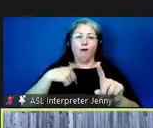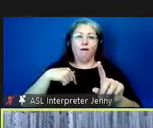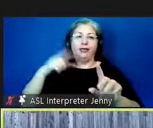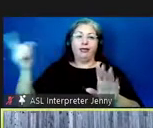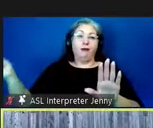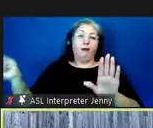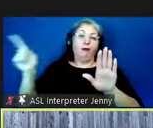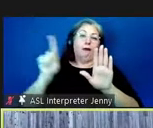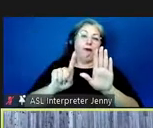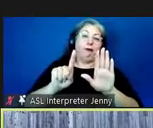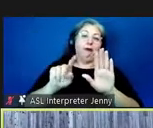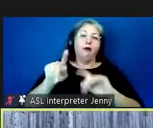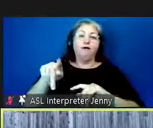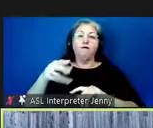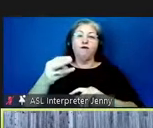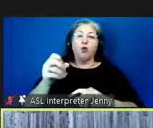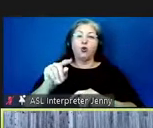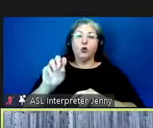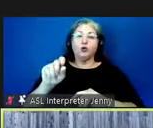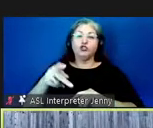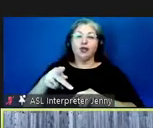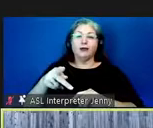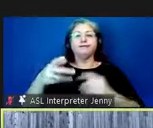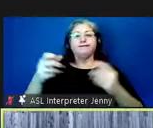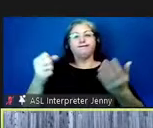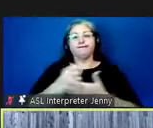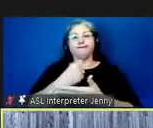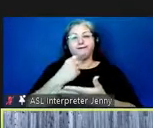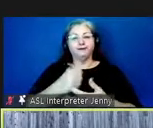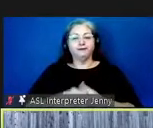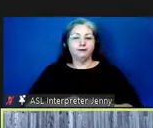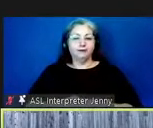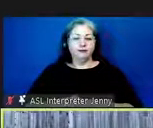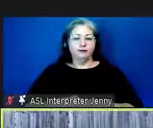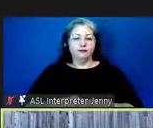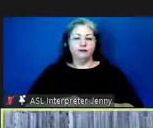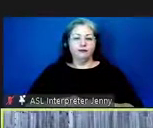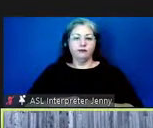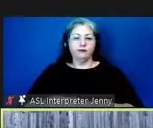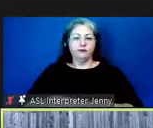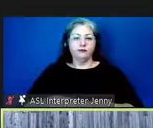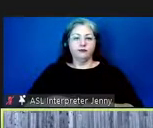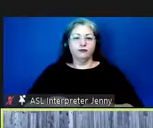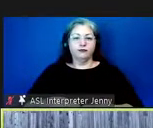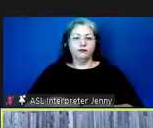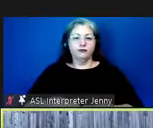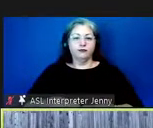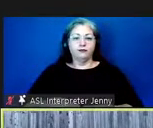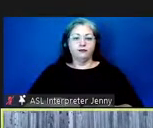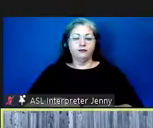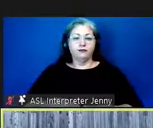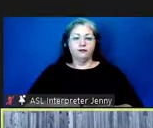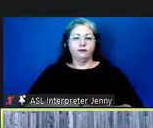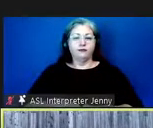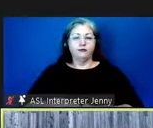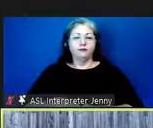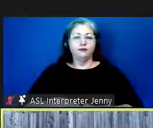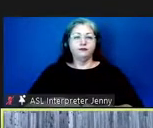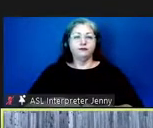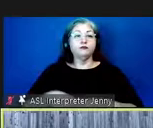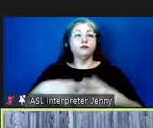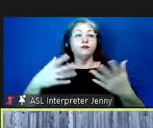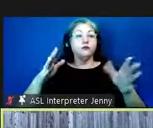um so after that